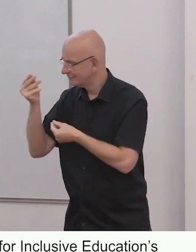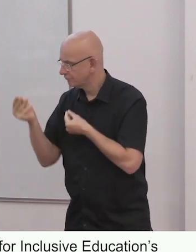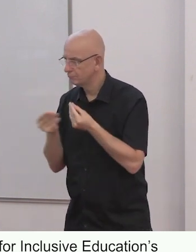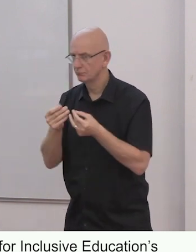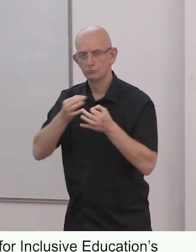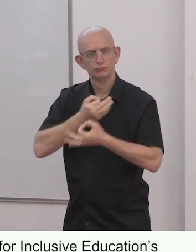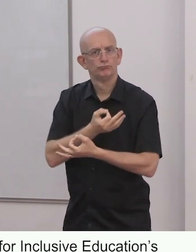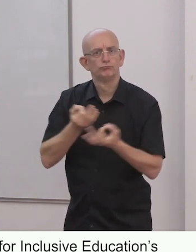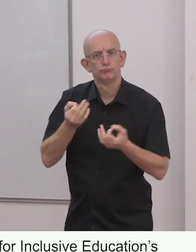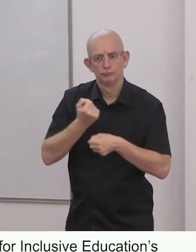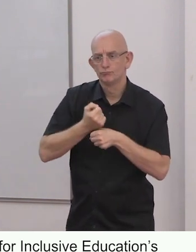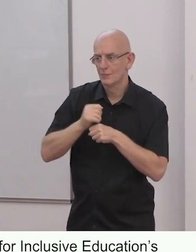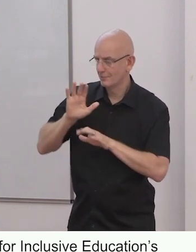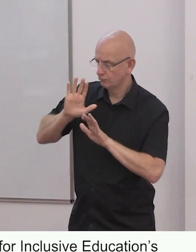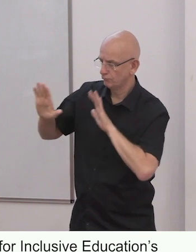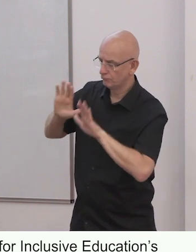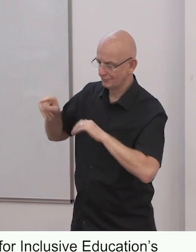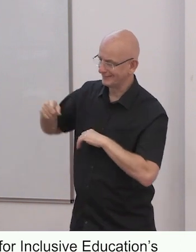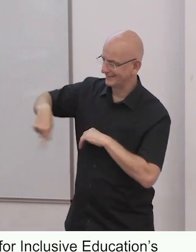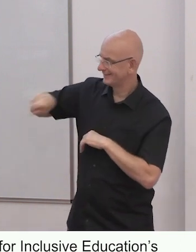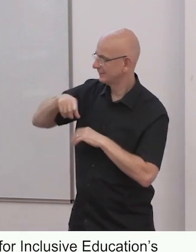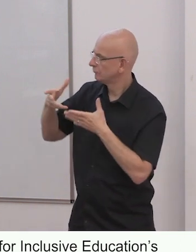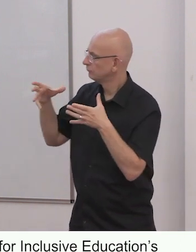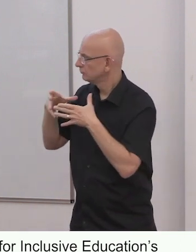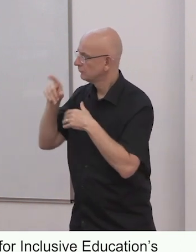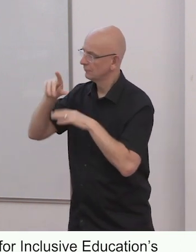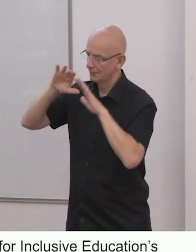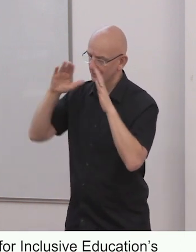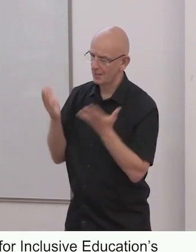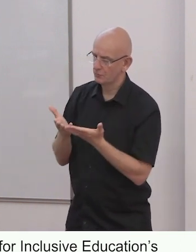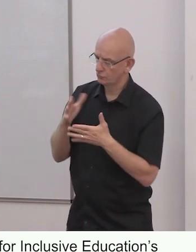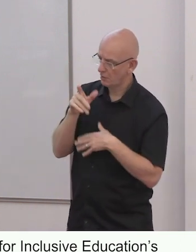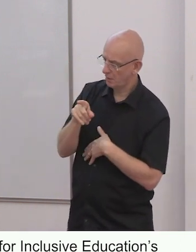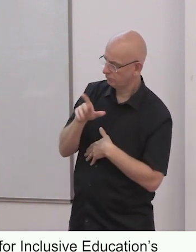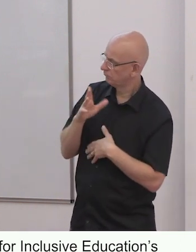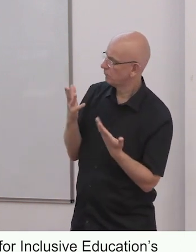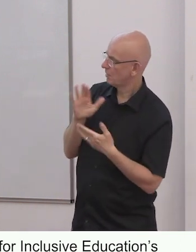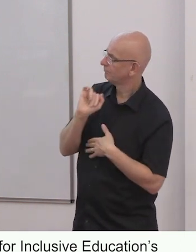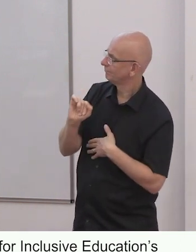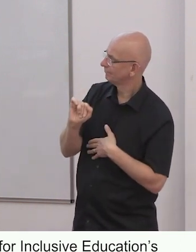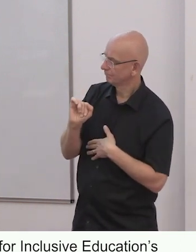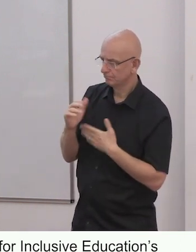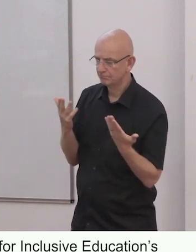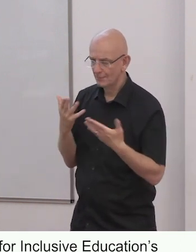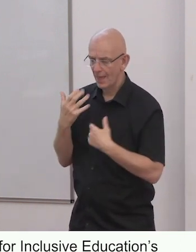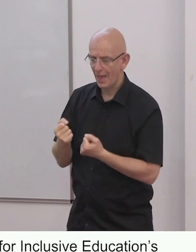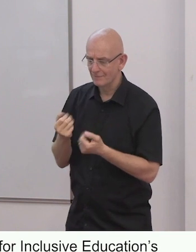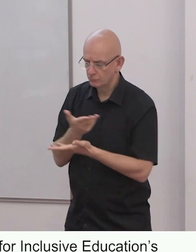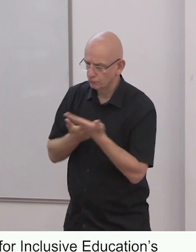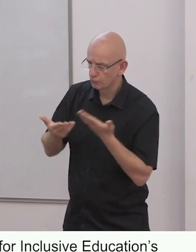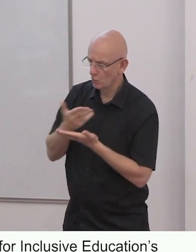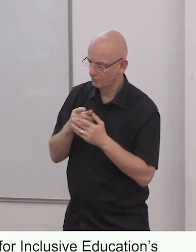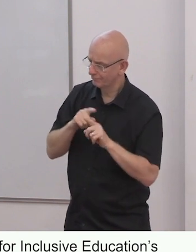the General Assembly in November 2023. We will look at more